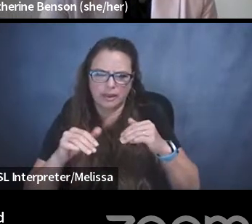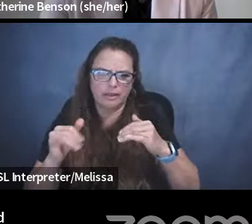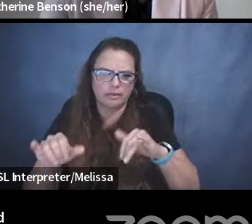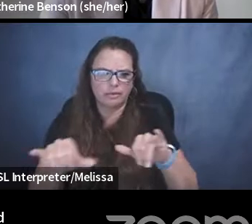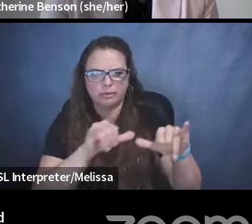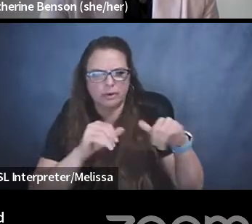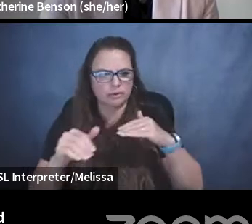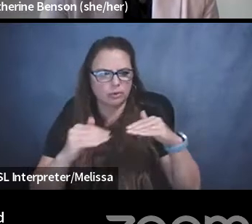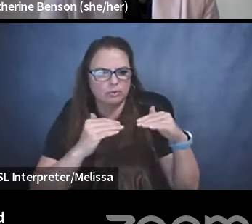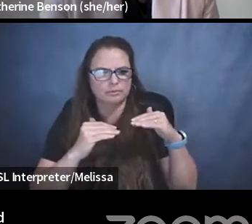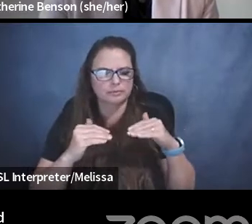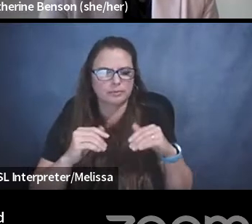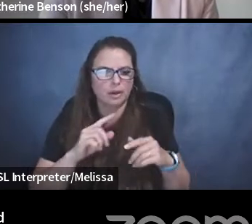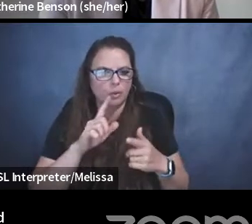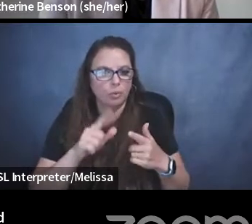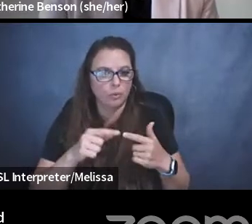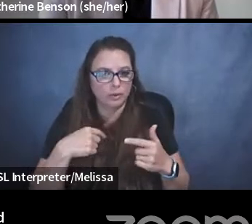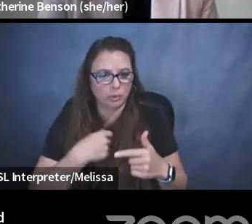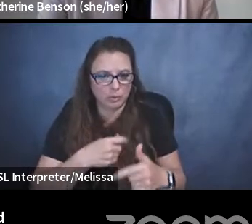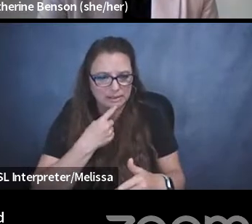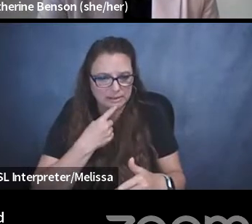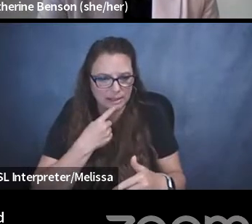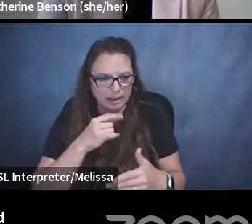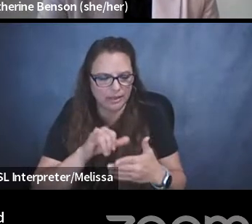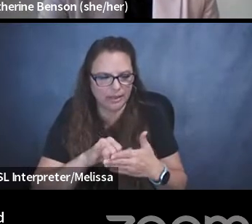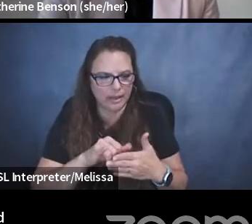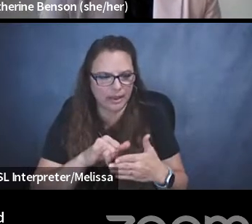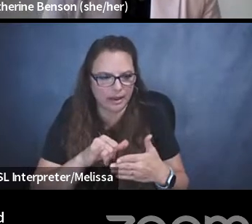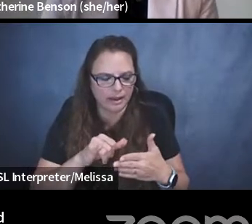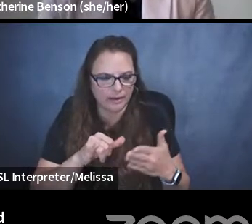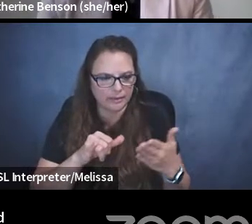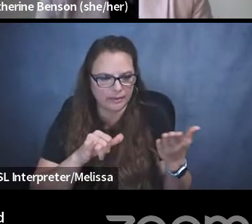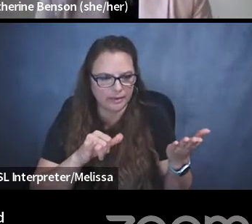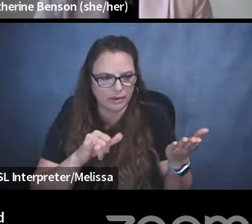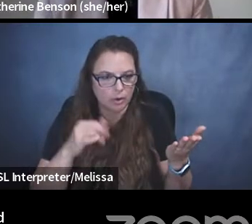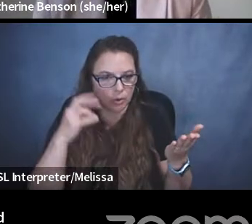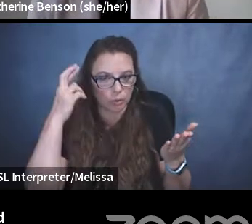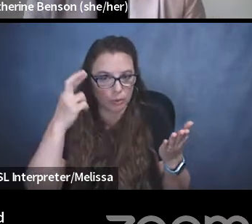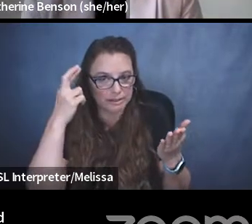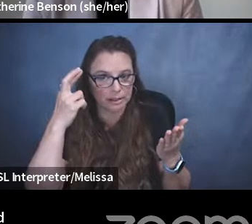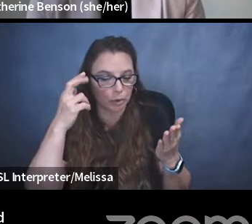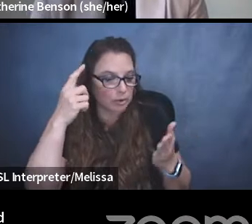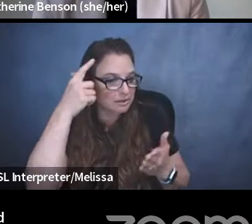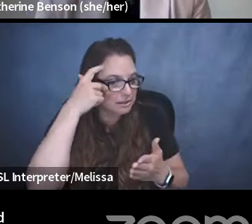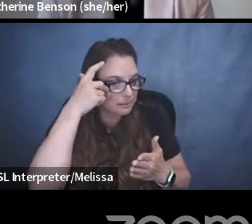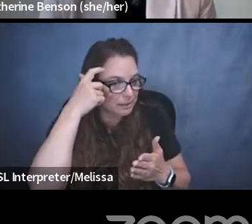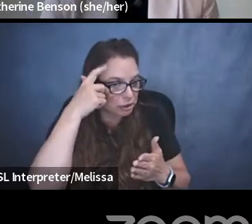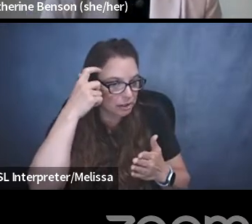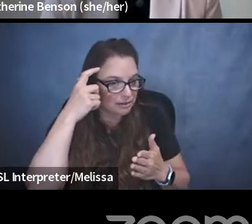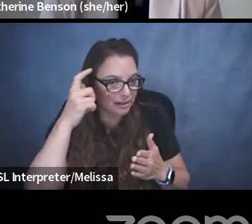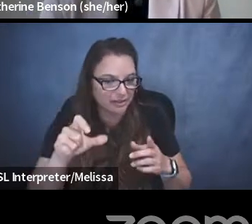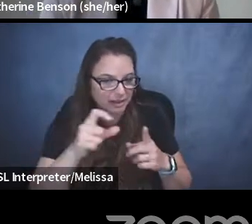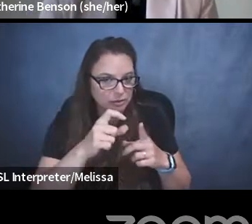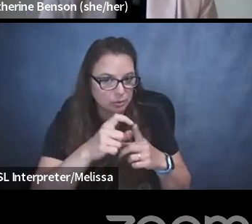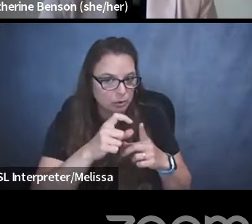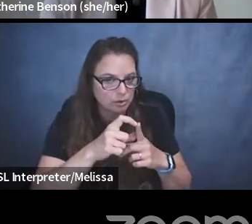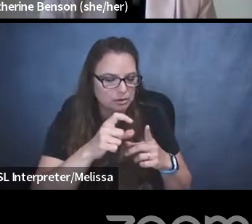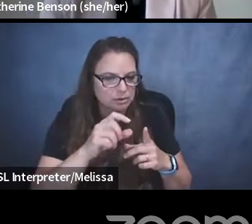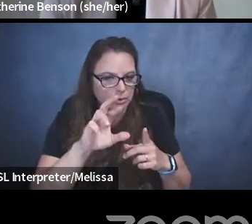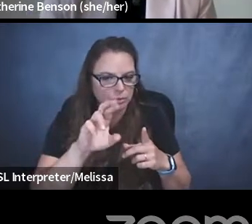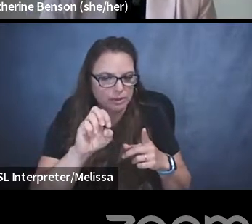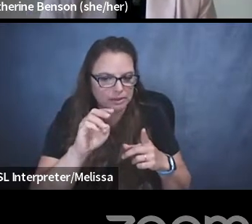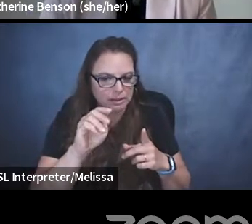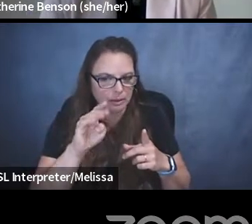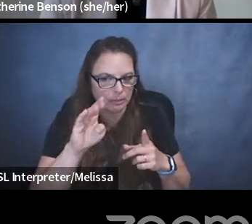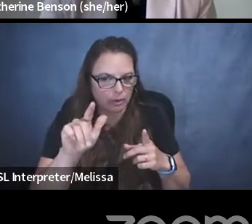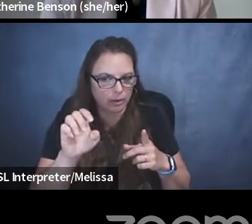that reasonable suspicion, I'm sorry, that's the one that the Senate has asked for,